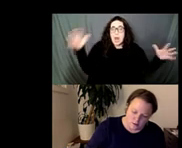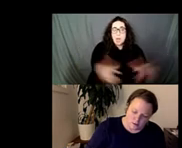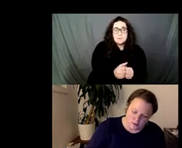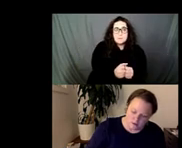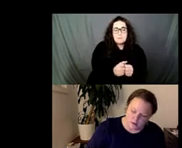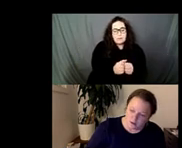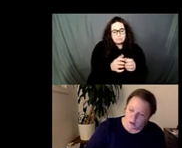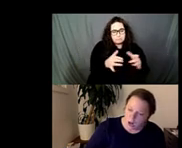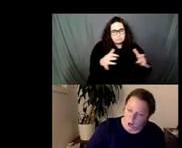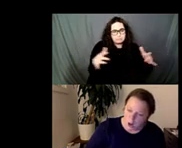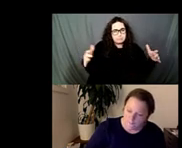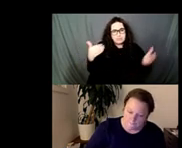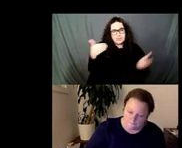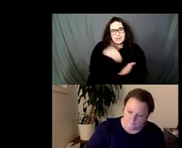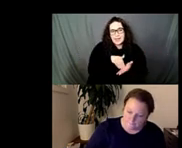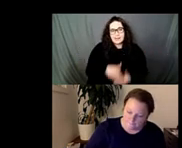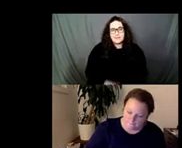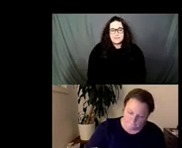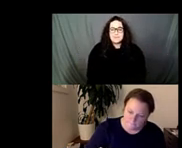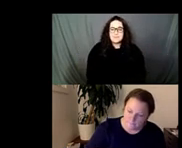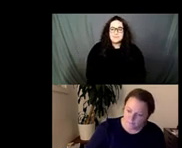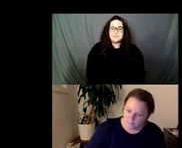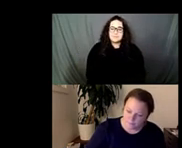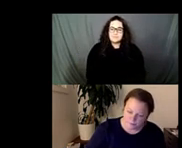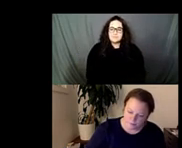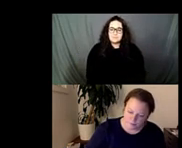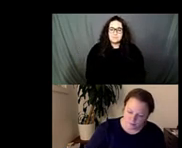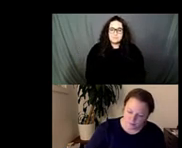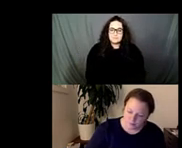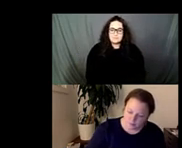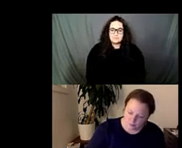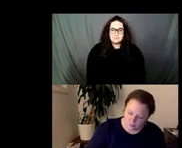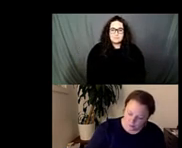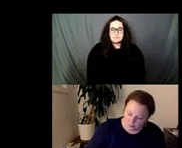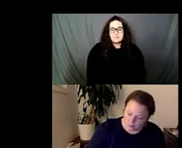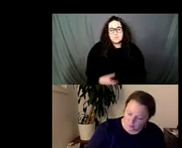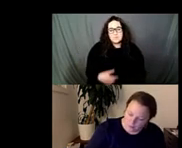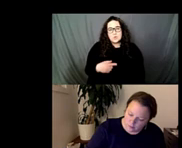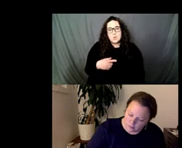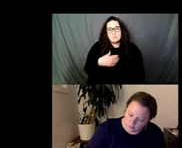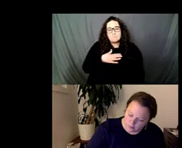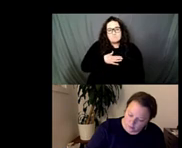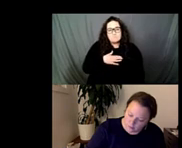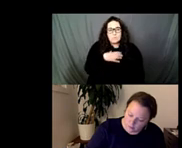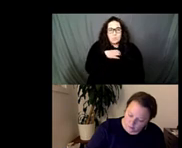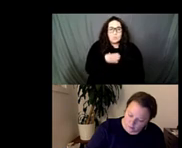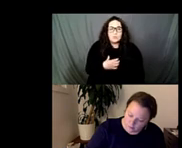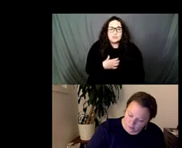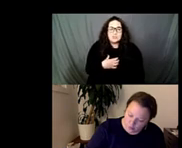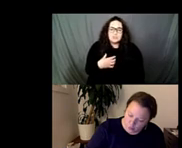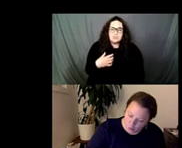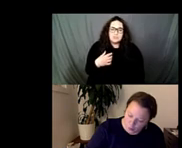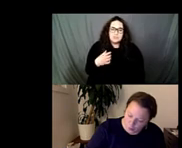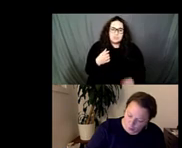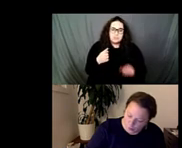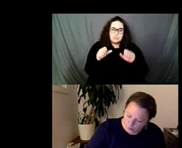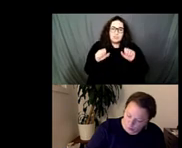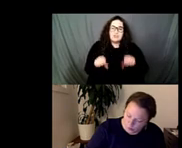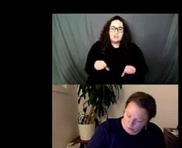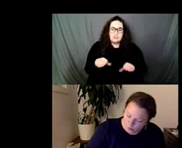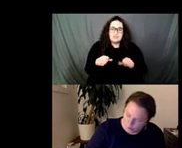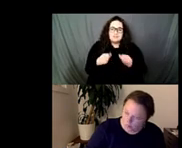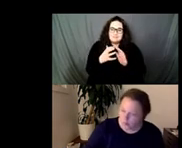so it's you know I wish I had had more space to to write about it